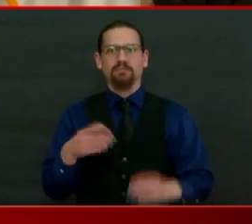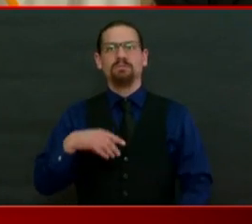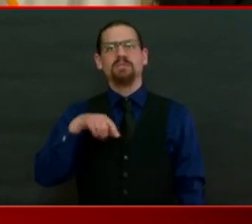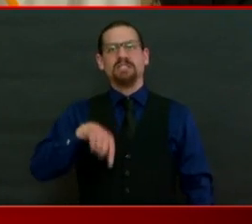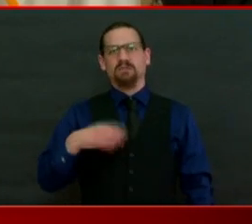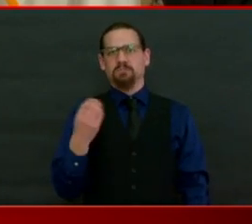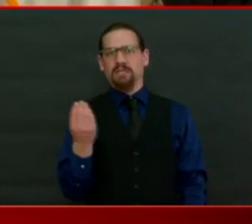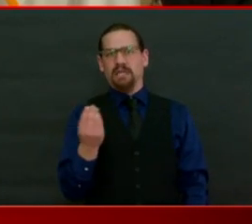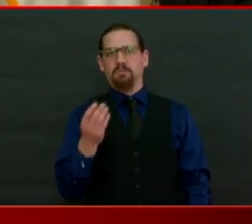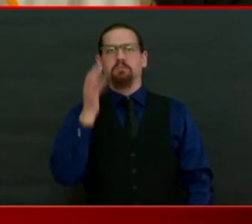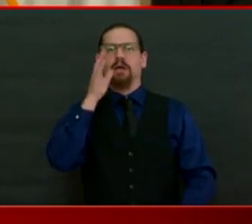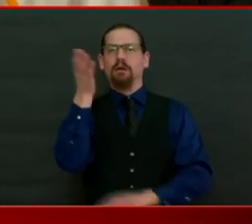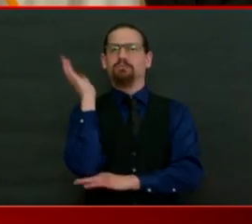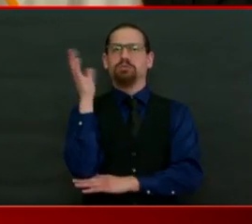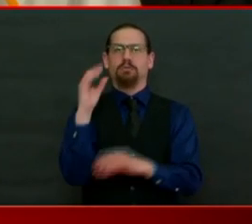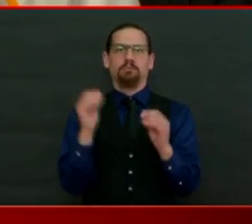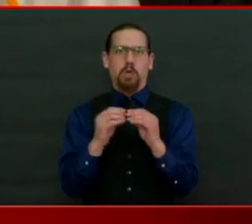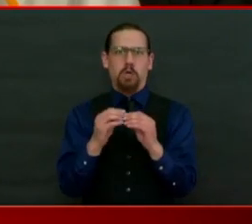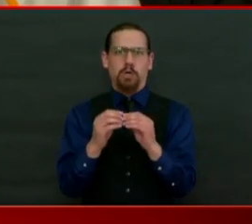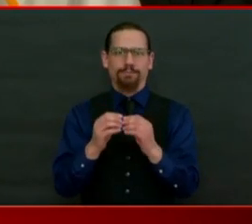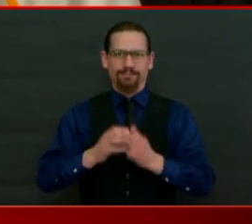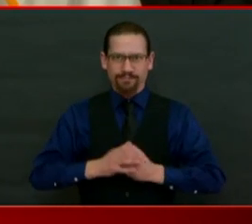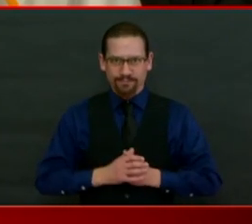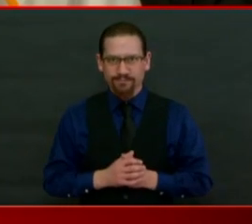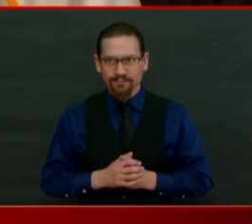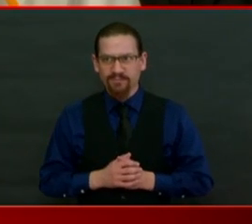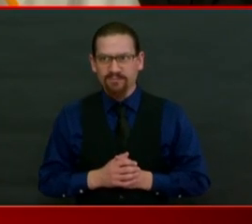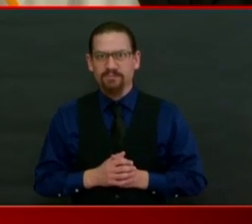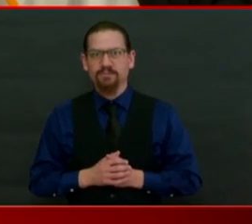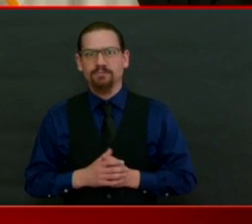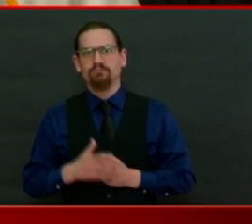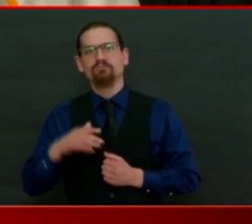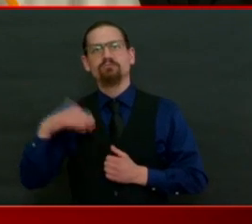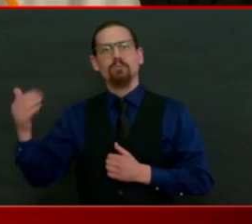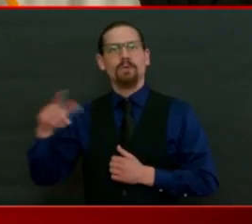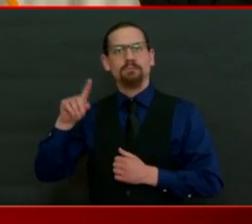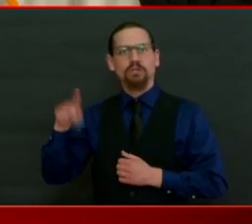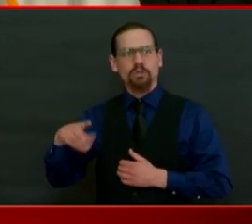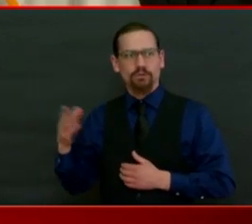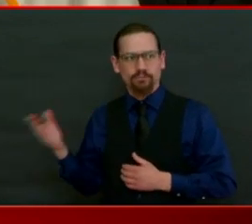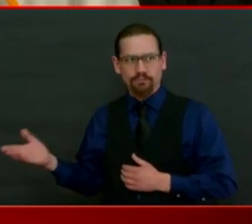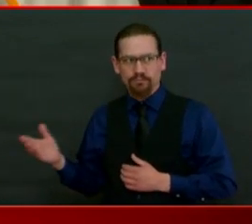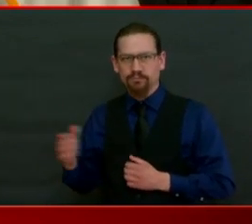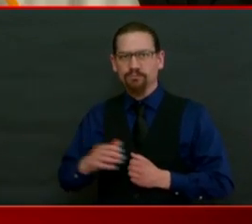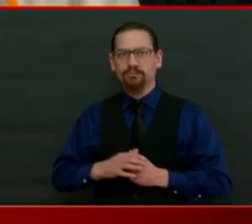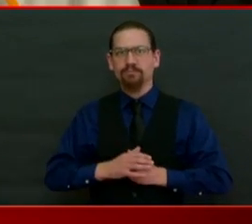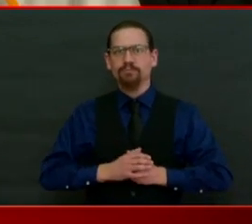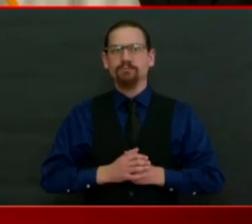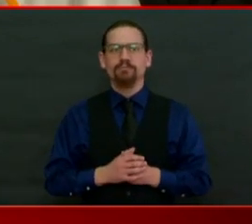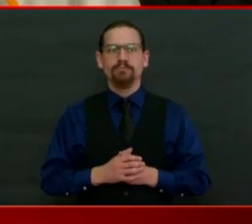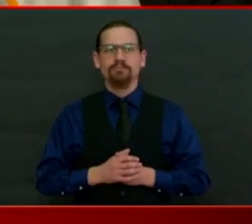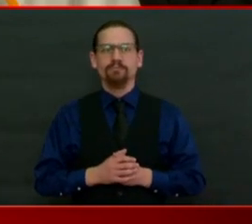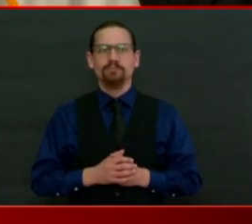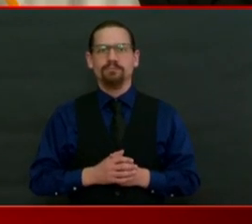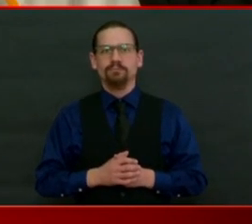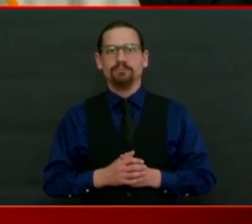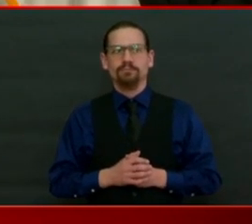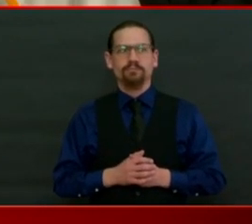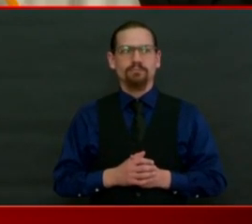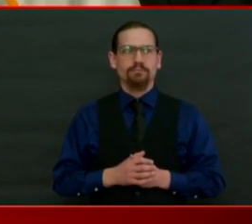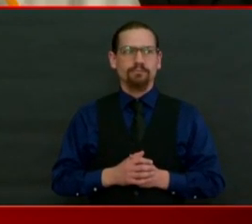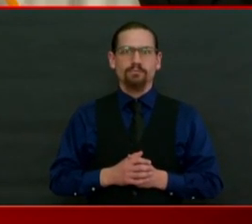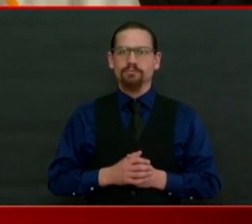excuse me, asks, Governor, any plans to expand pressers, infographics, etc. into languages